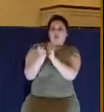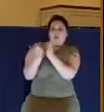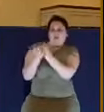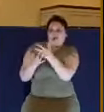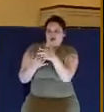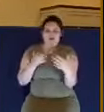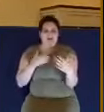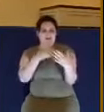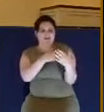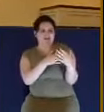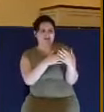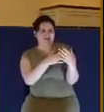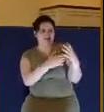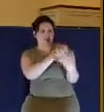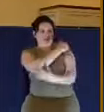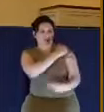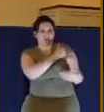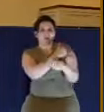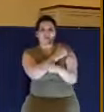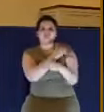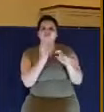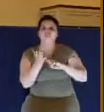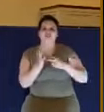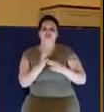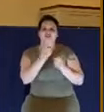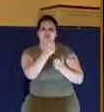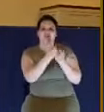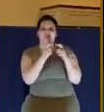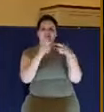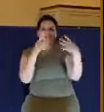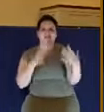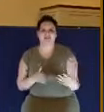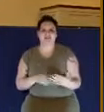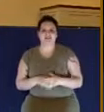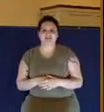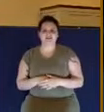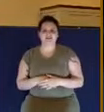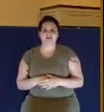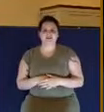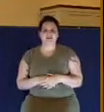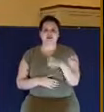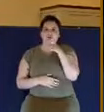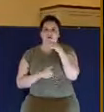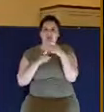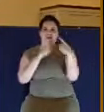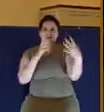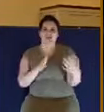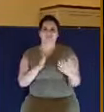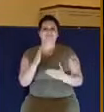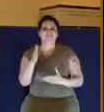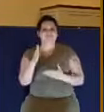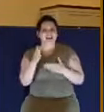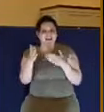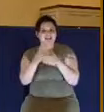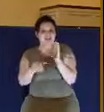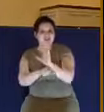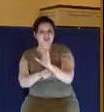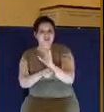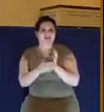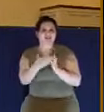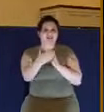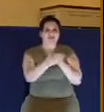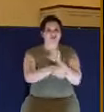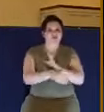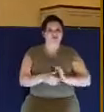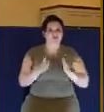the poor, they are siding with God's enemies, which are also the enemies of the church and the Christian. Now,